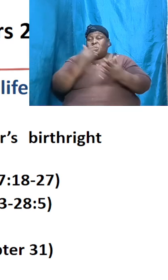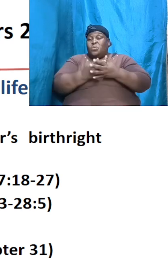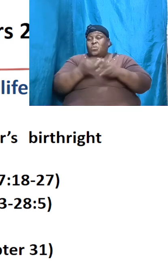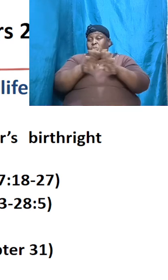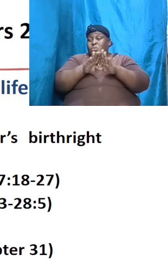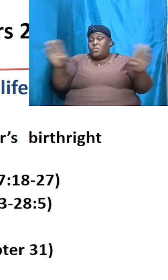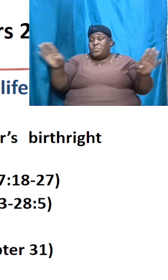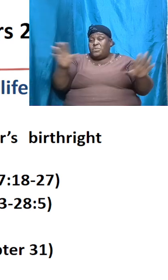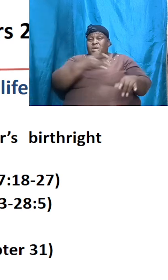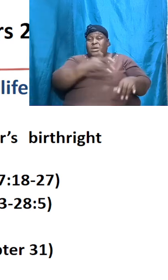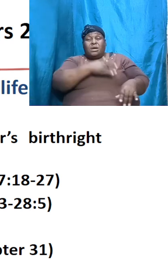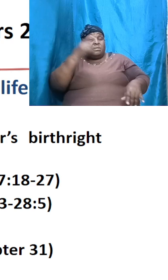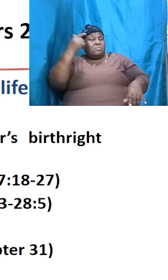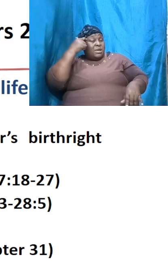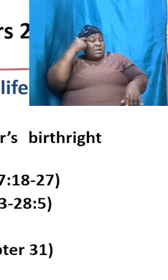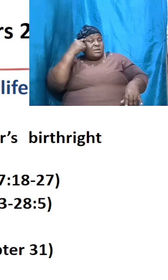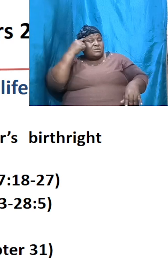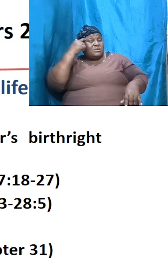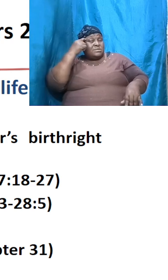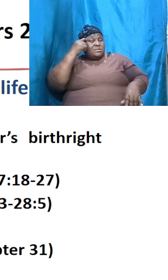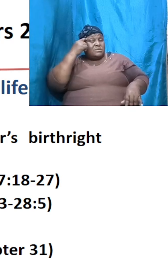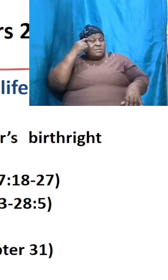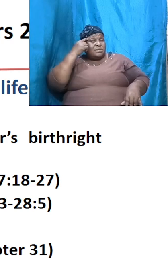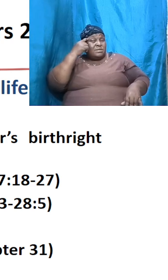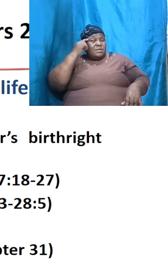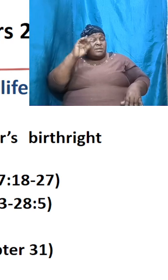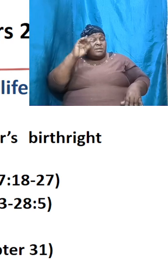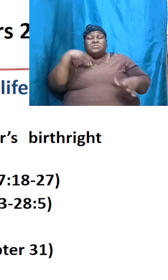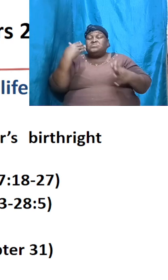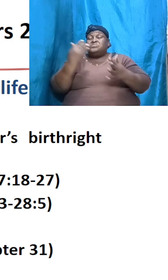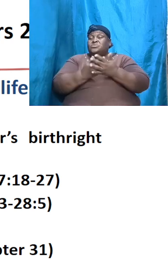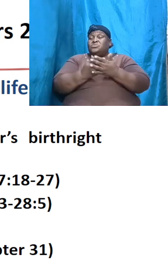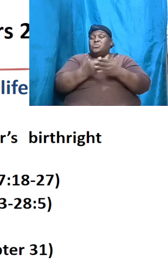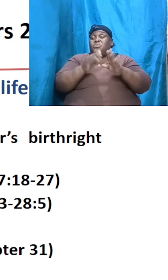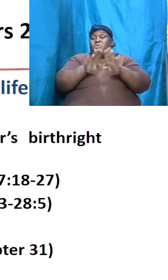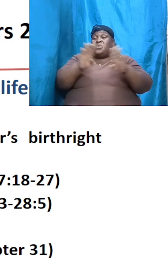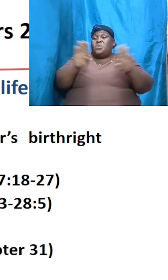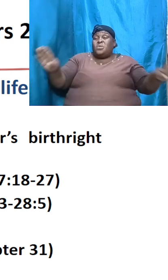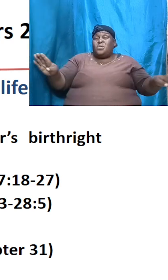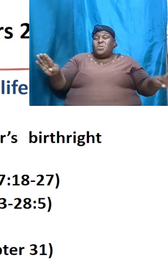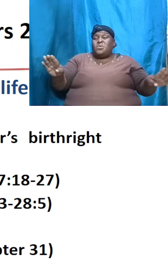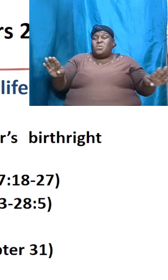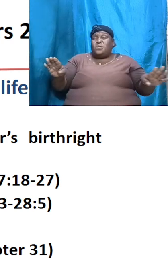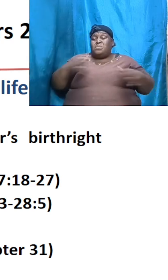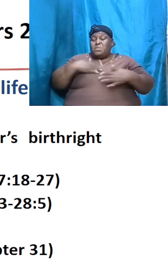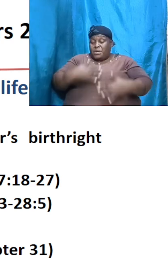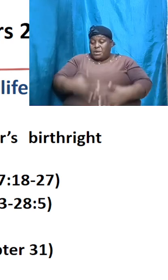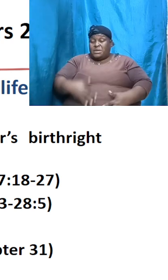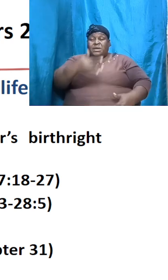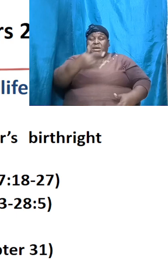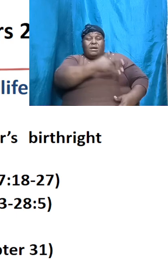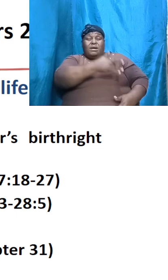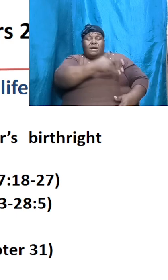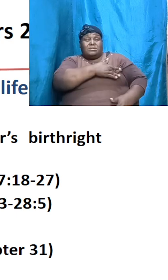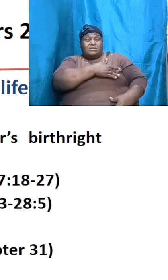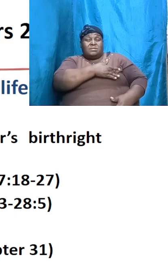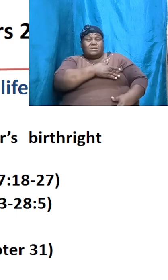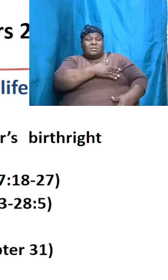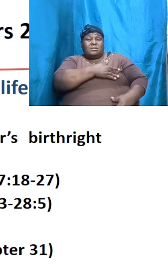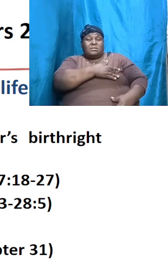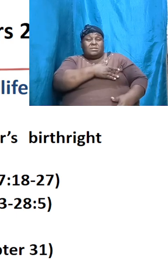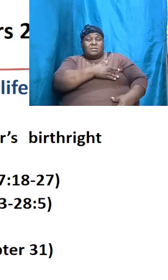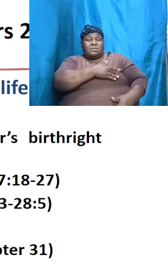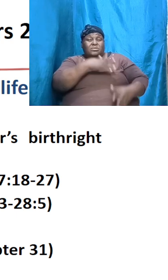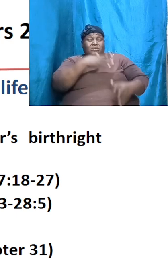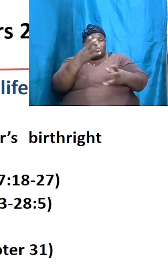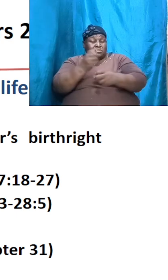our hearts and our minds mind as well we open up our systems to take in the word and to